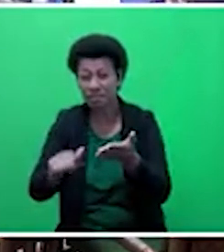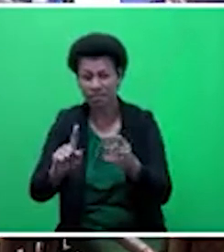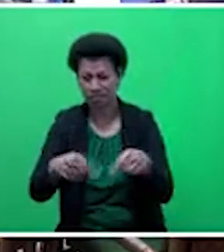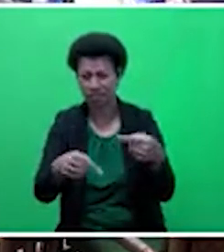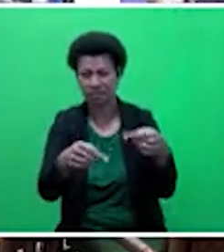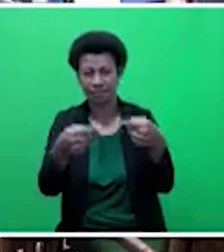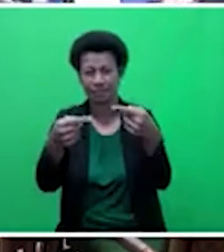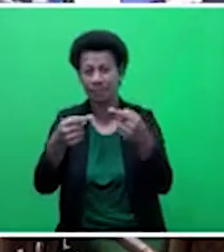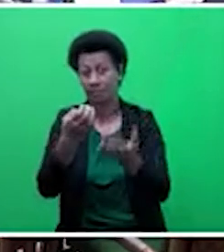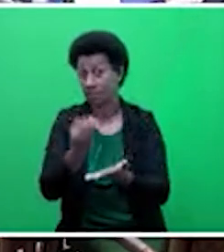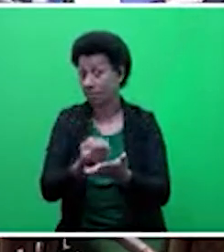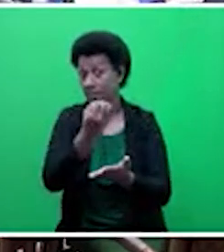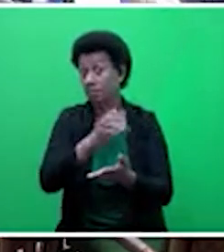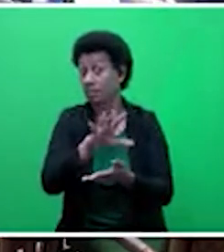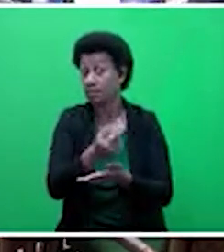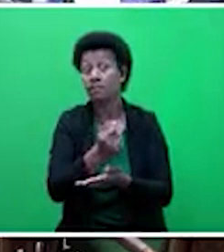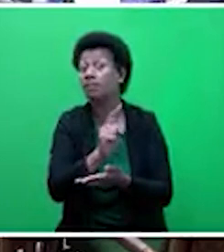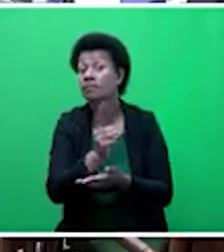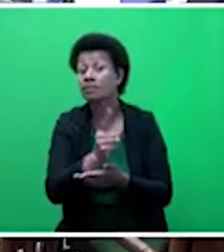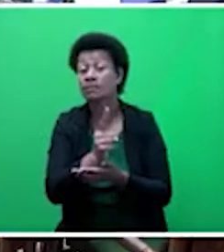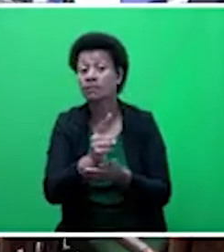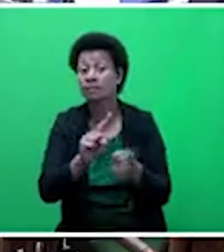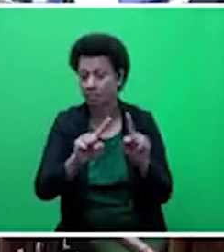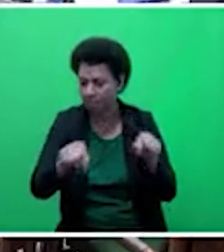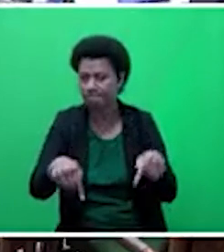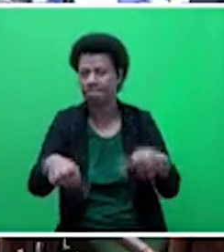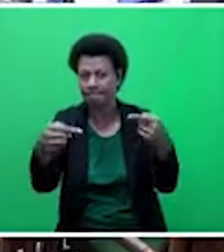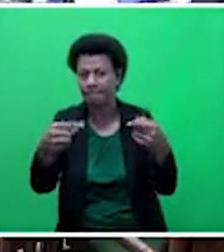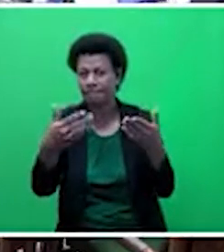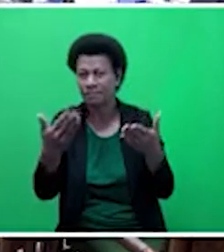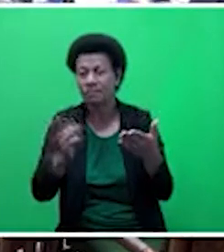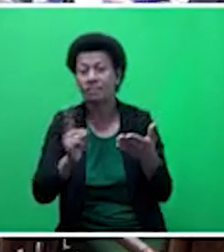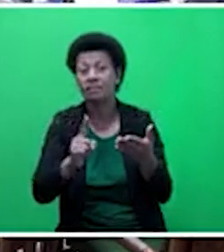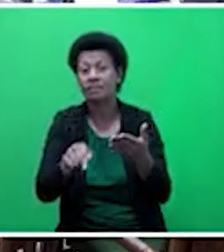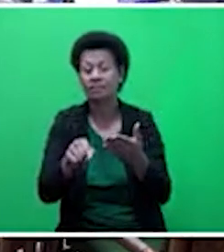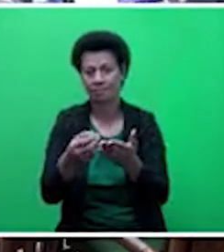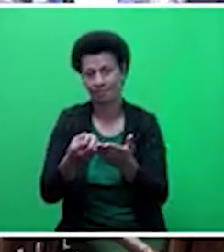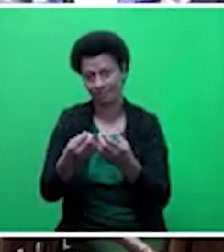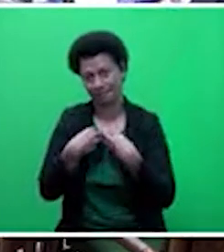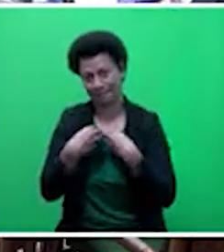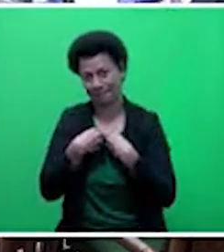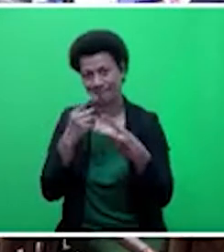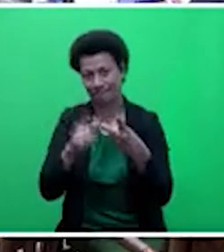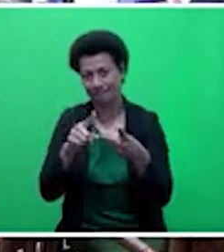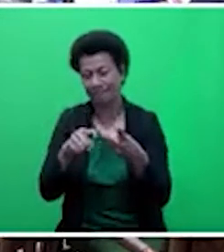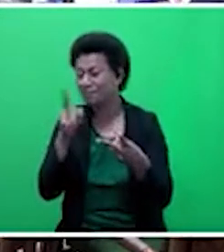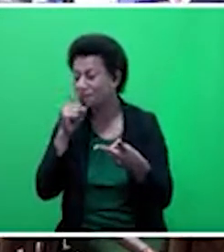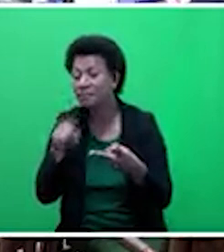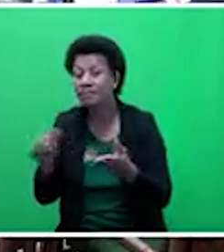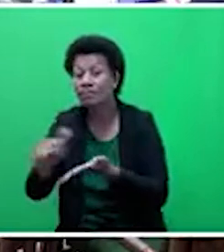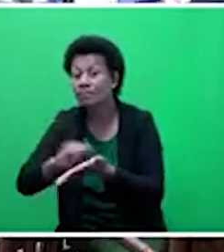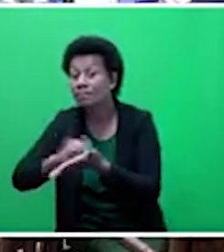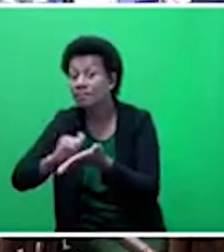economy must have robust competition to be able to deliver not only for businesses, but more so for the consumers so they get better